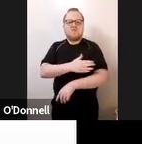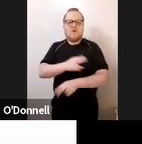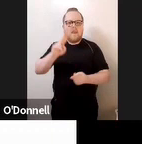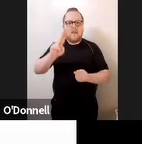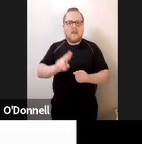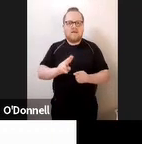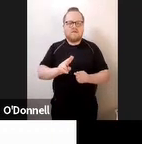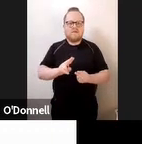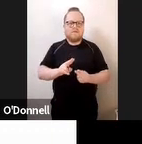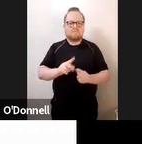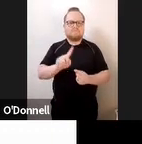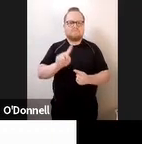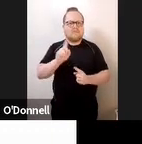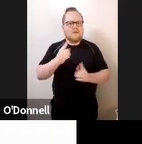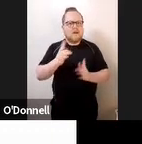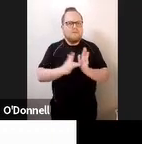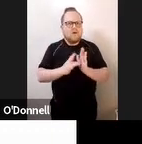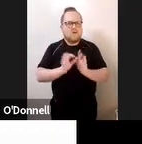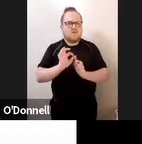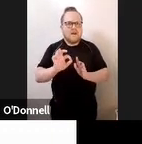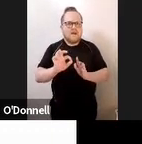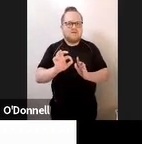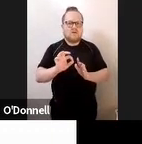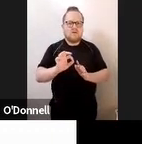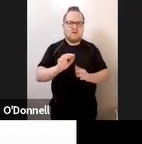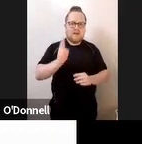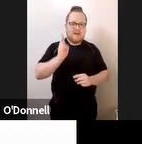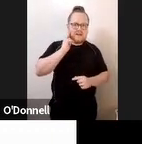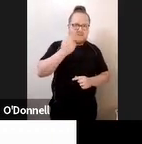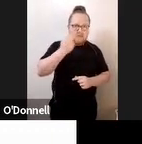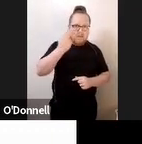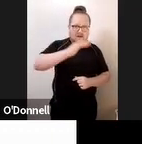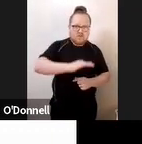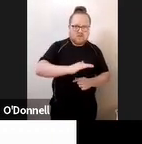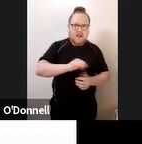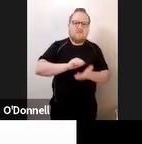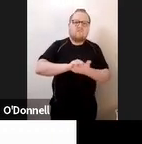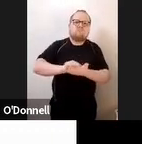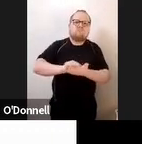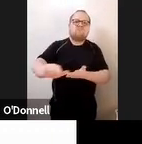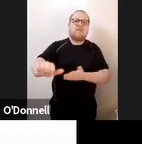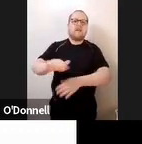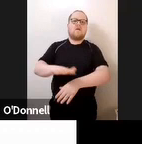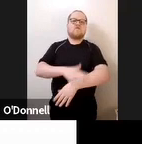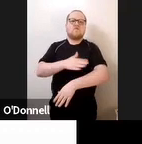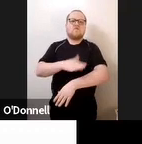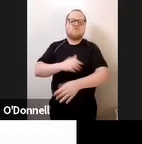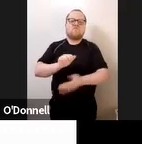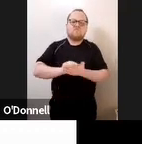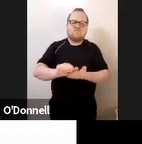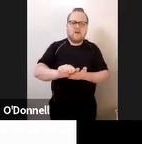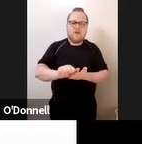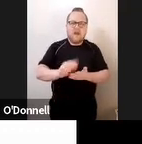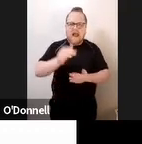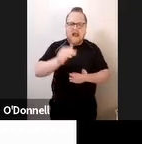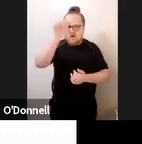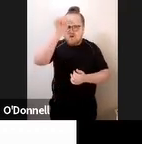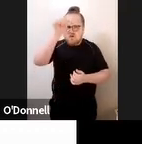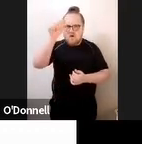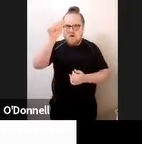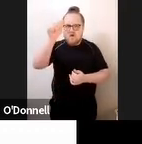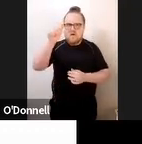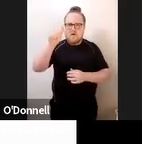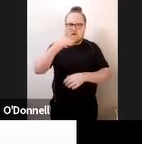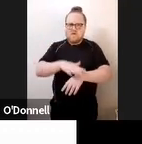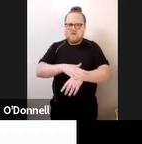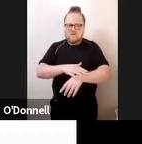and inappropriate touch? So when we think about safeguarding and protection, the deafblind child